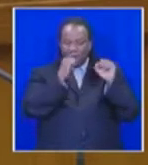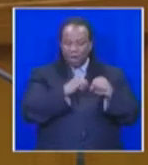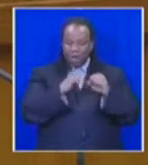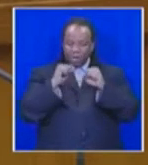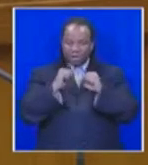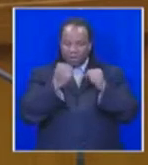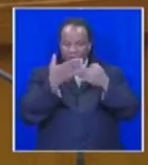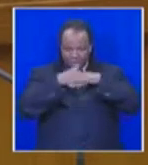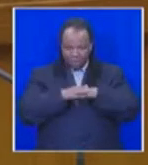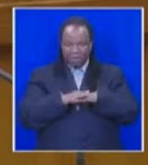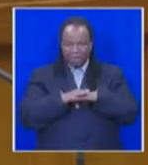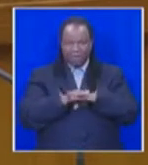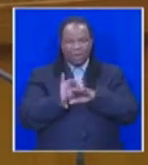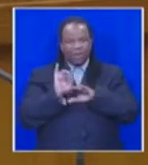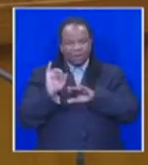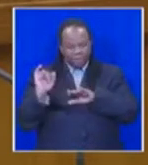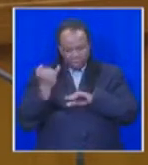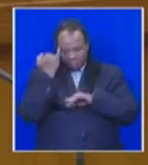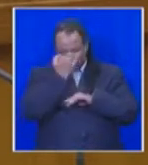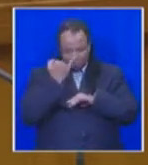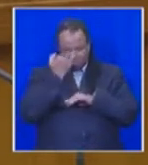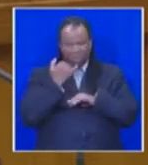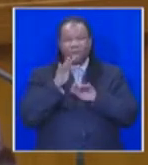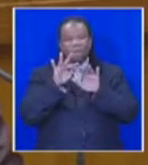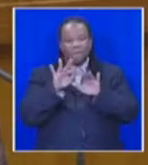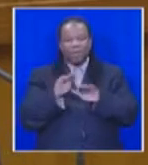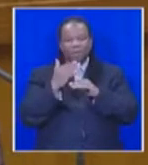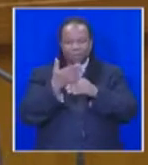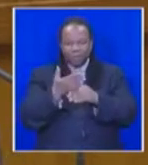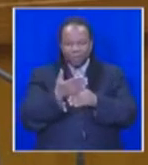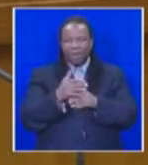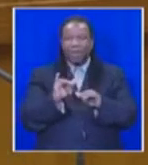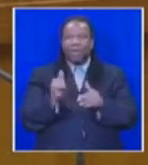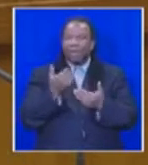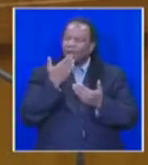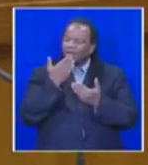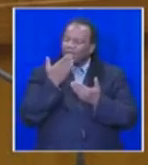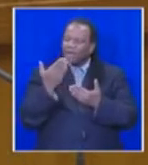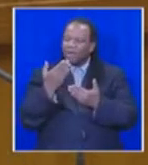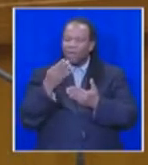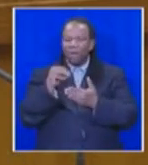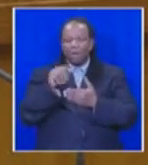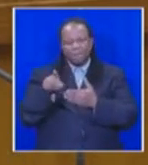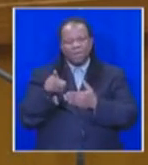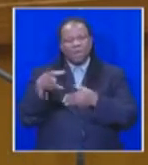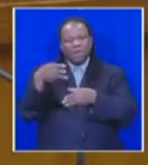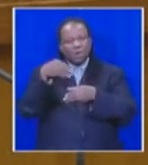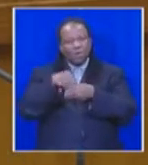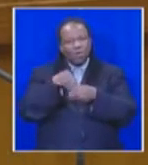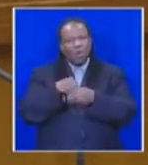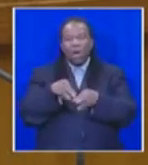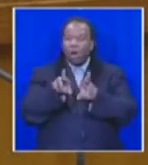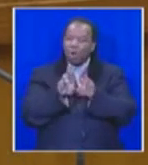decorum of this House will be upheld and protected. So one more time, I want to thank all members of Parliament who participated, and I hope